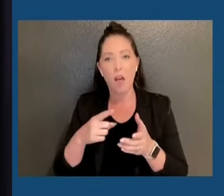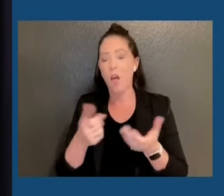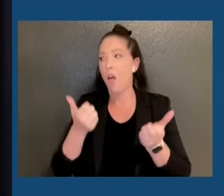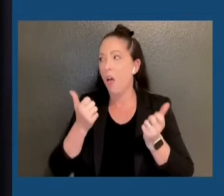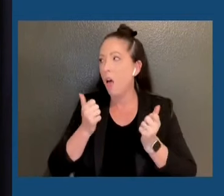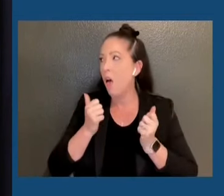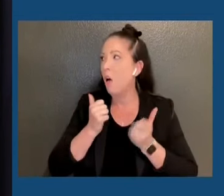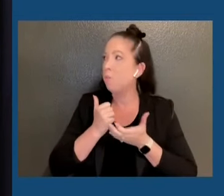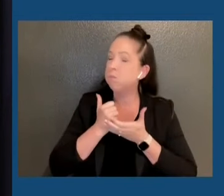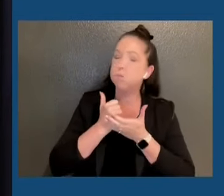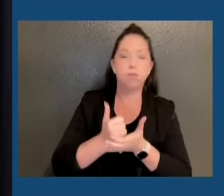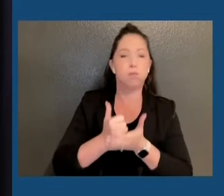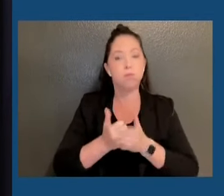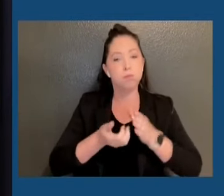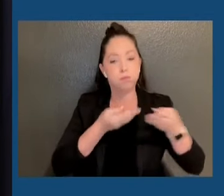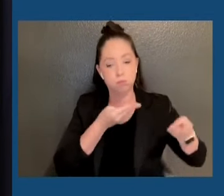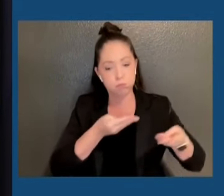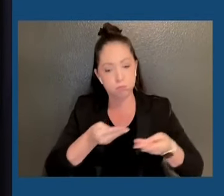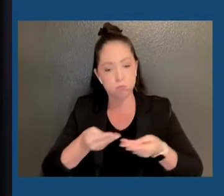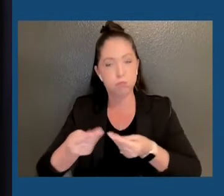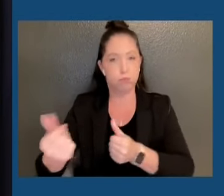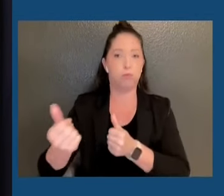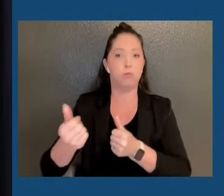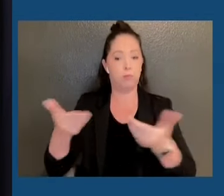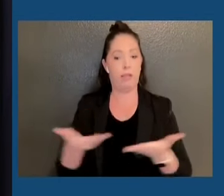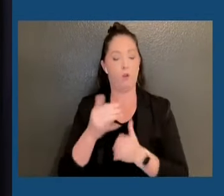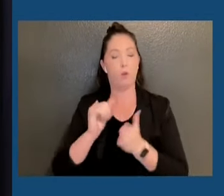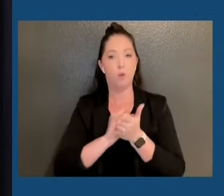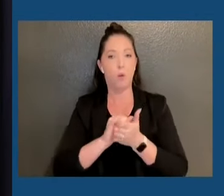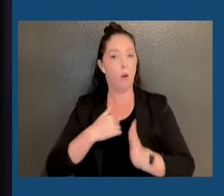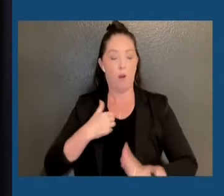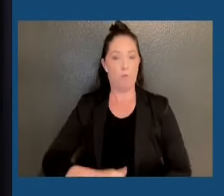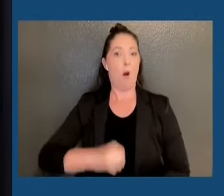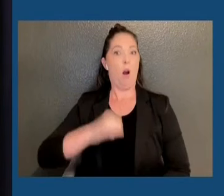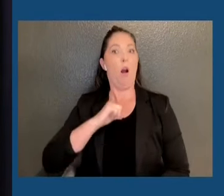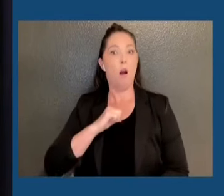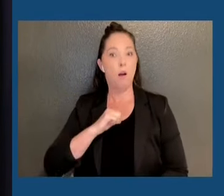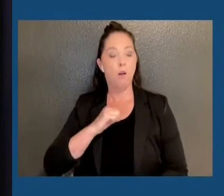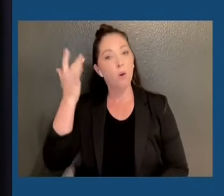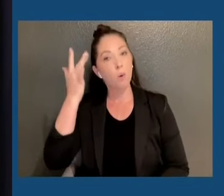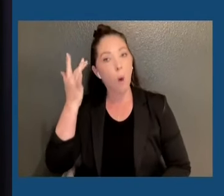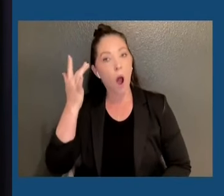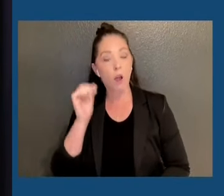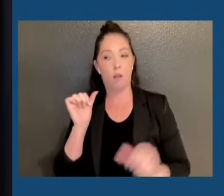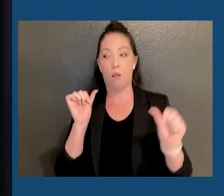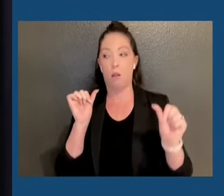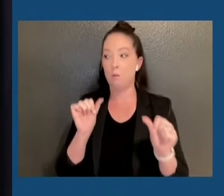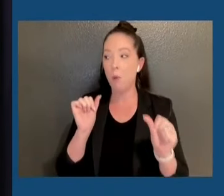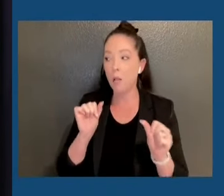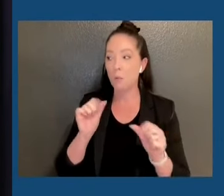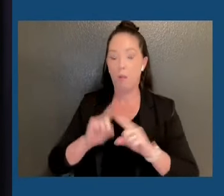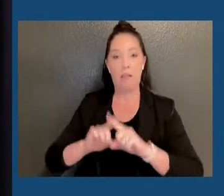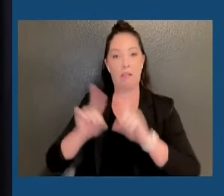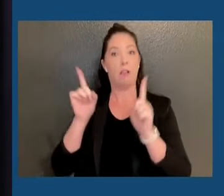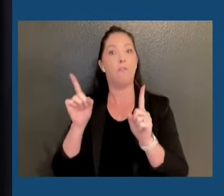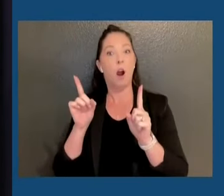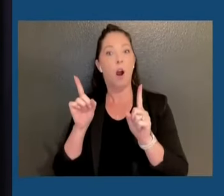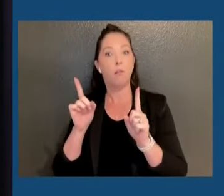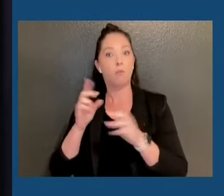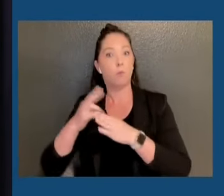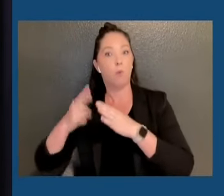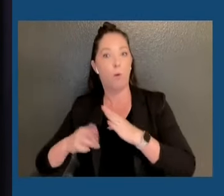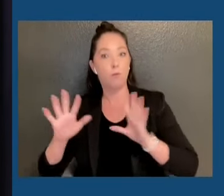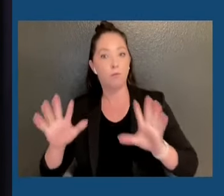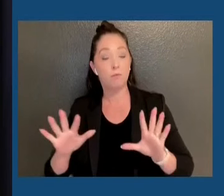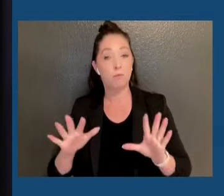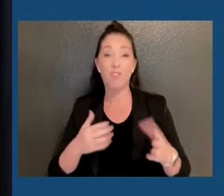smoothly here in the state of New York, and I'm enormously proud of that, given all the potential for a different outcome. And it's thanks to